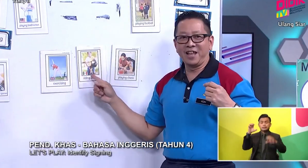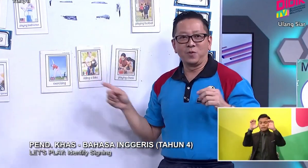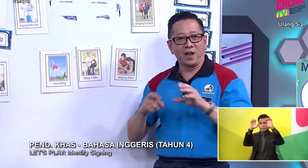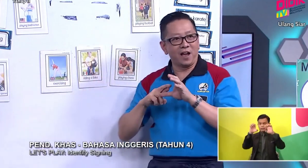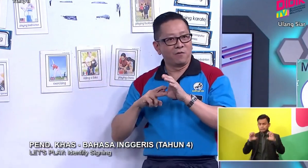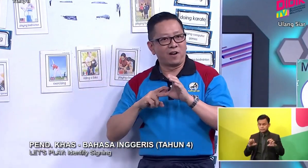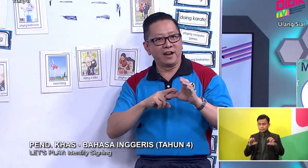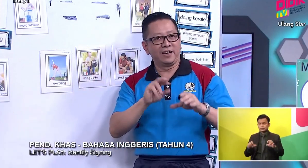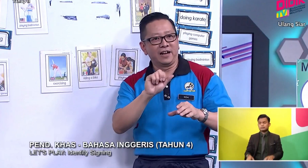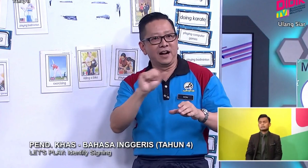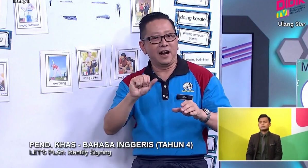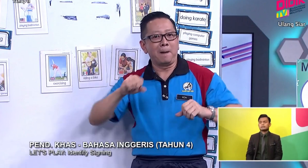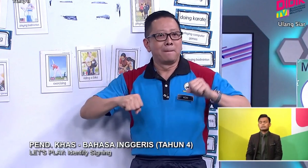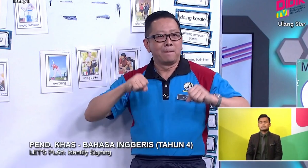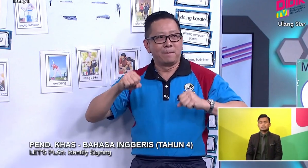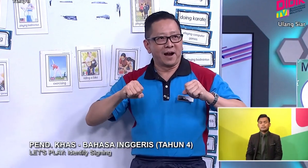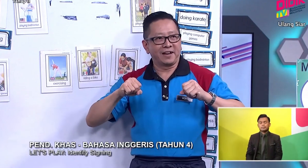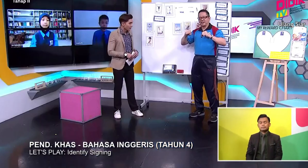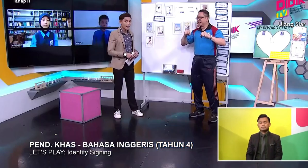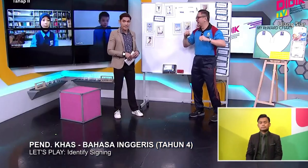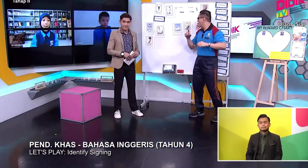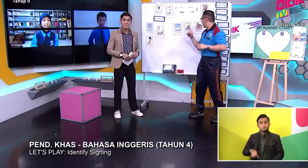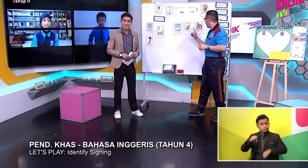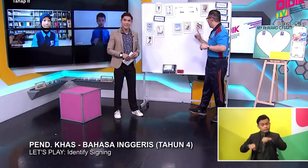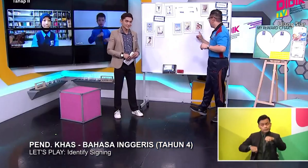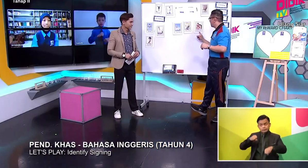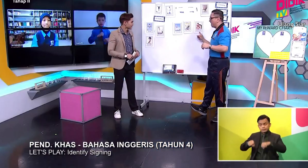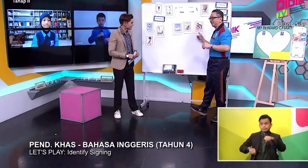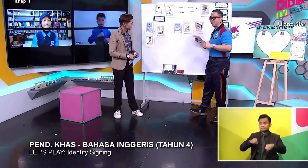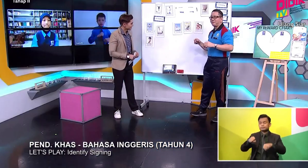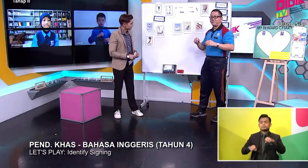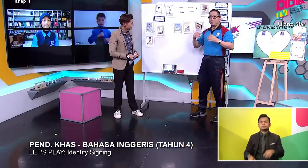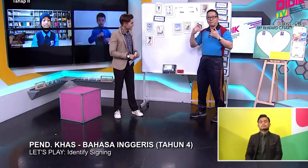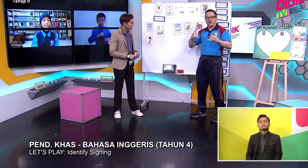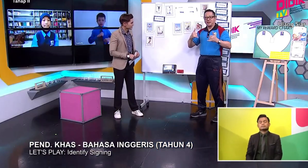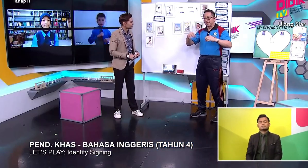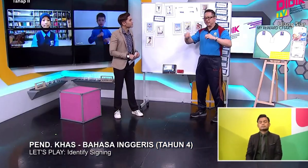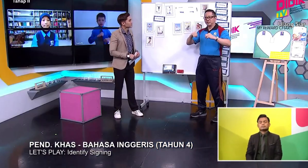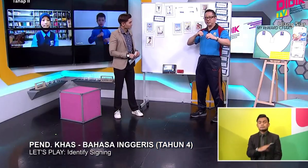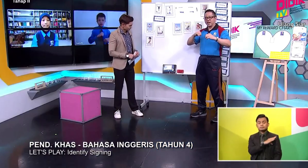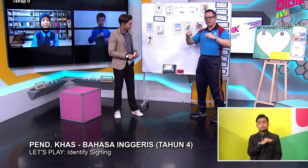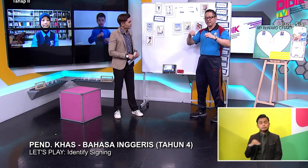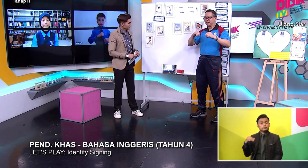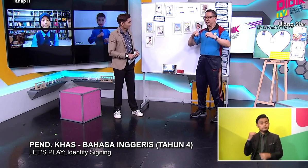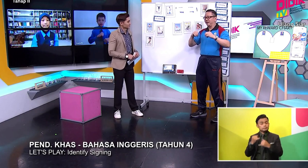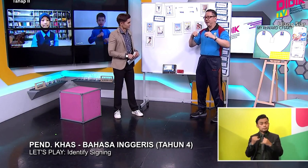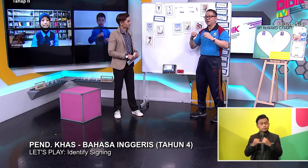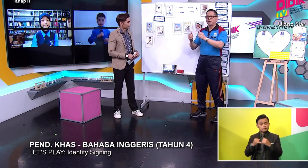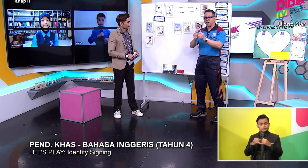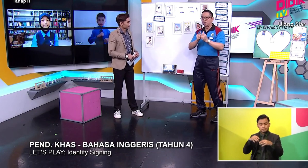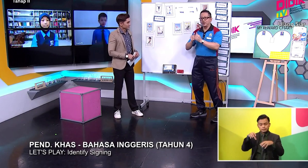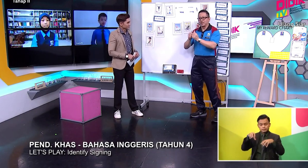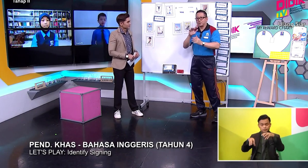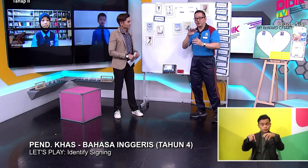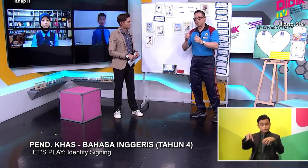Then we have Riding A Bike. Last one. Playing Chess. Okay.